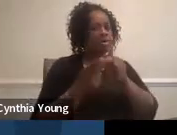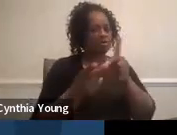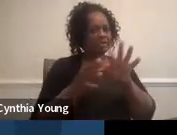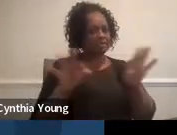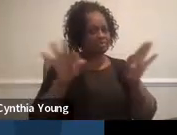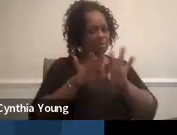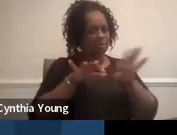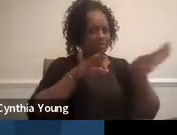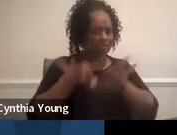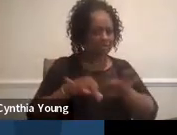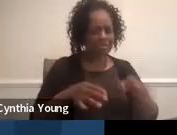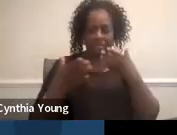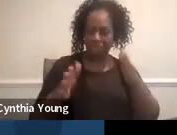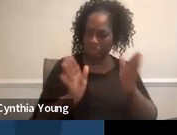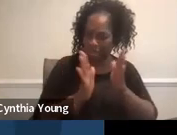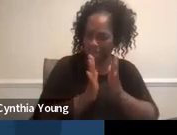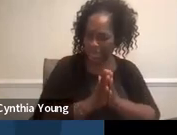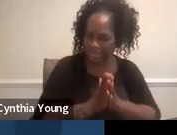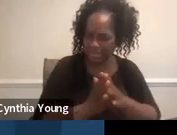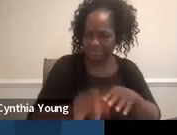much. Thank you for asking.